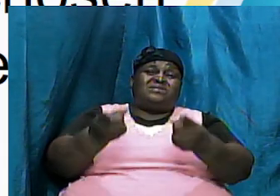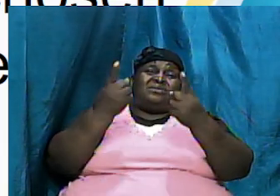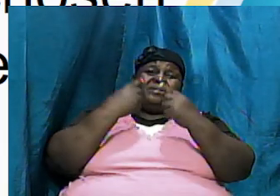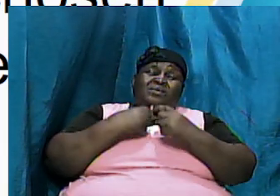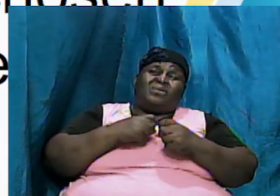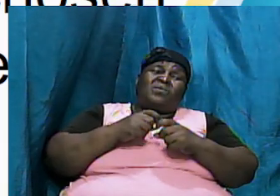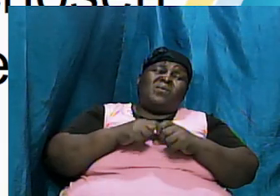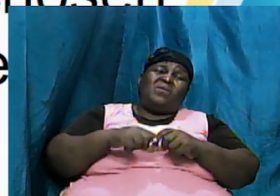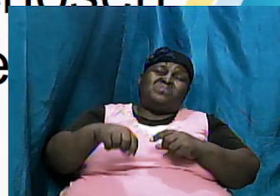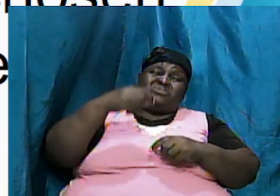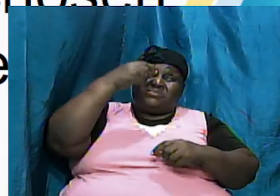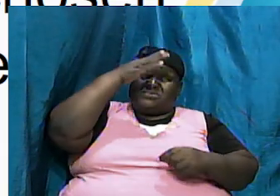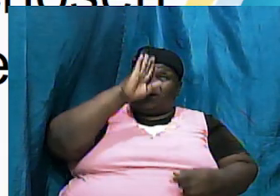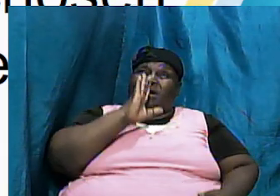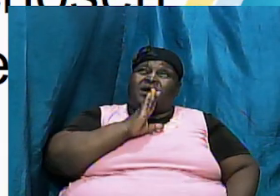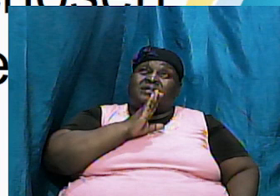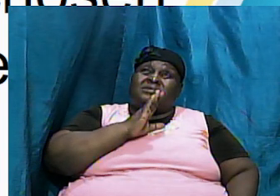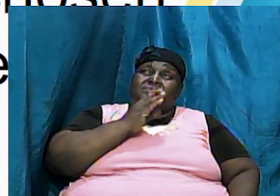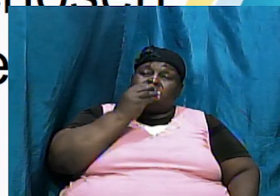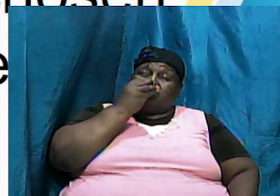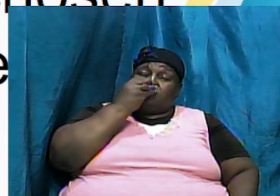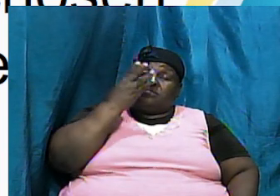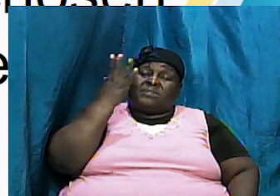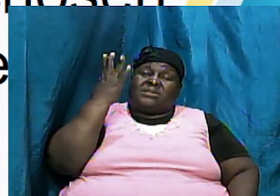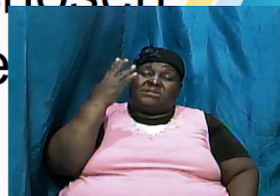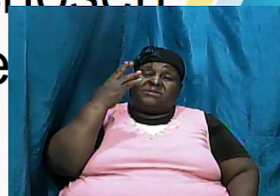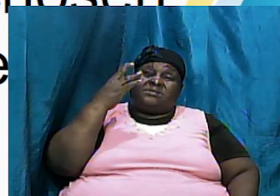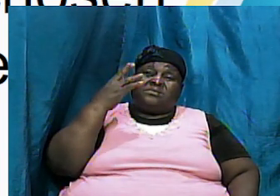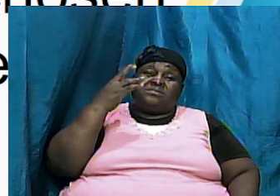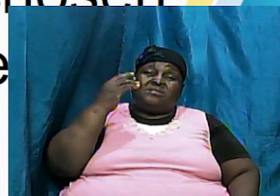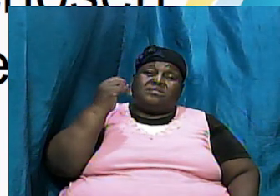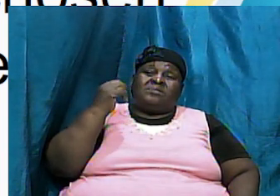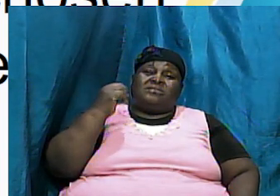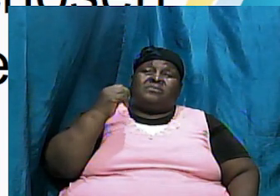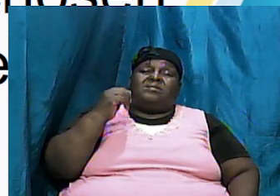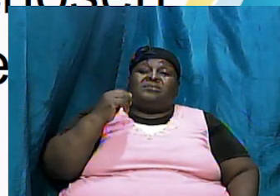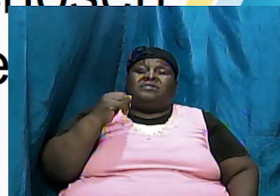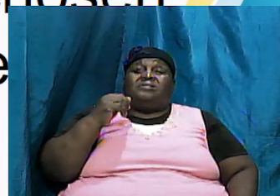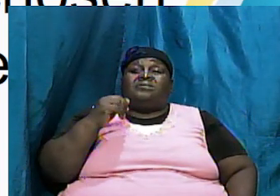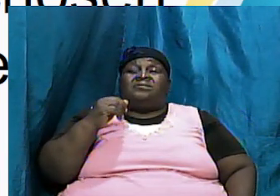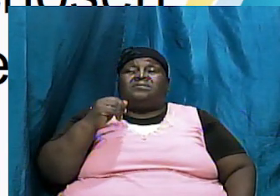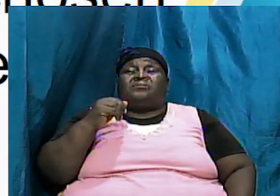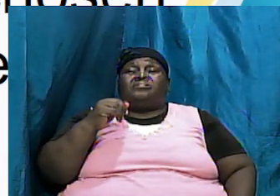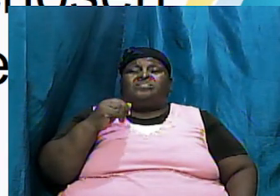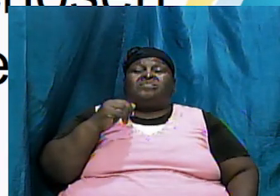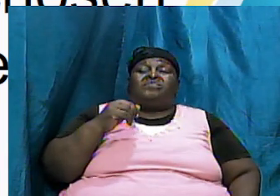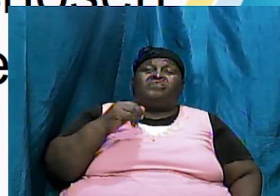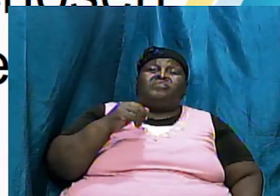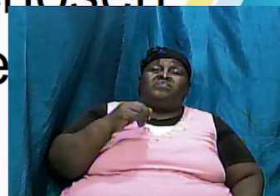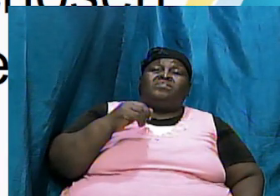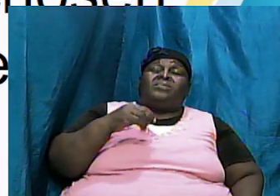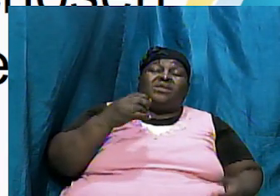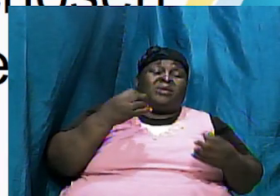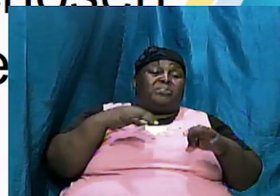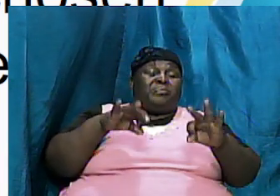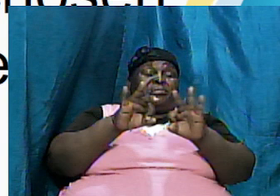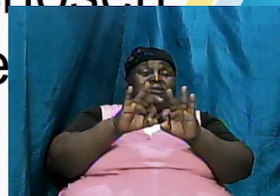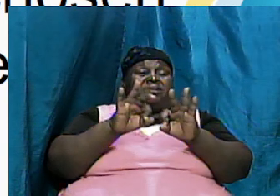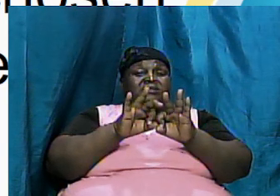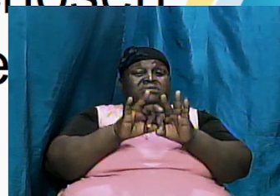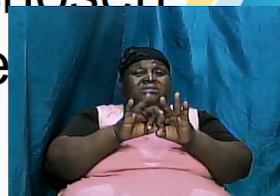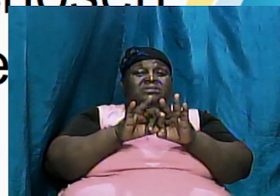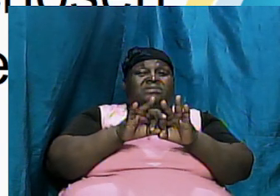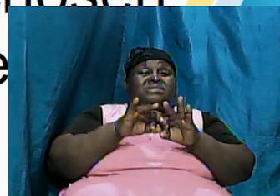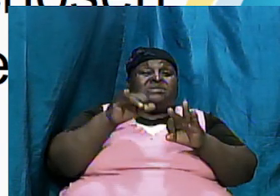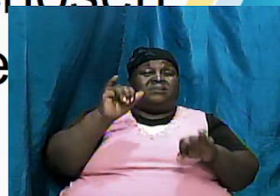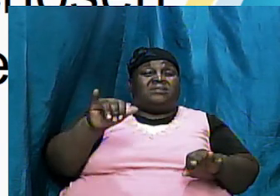of Almighty God and we must be careful I mean I don't want to keep saying it but I have to just pull it every now and then it is important saints of God